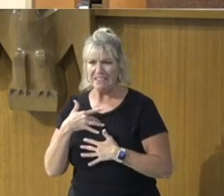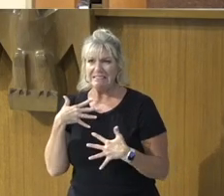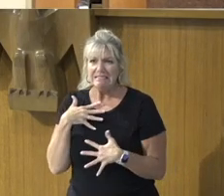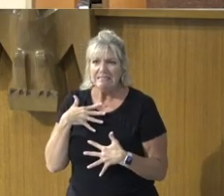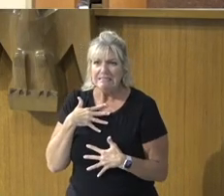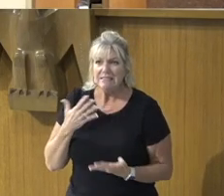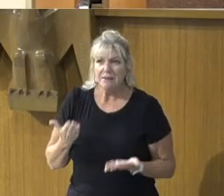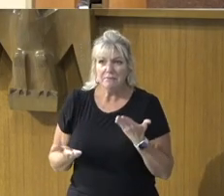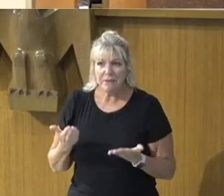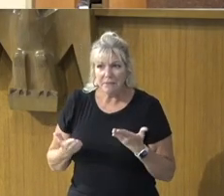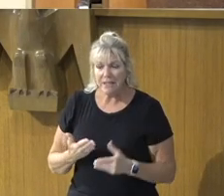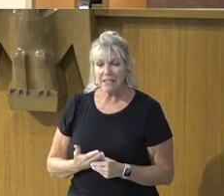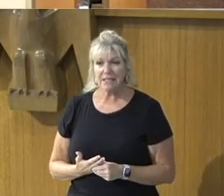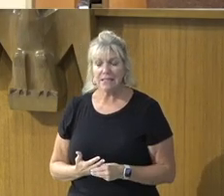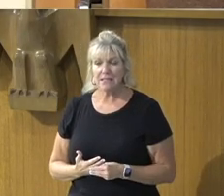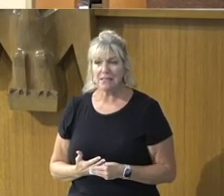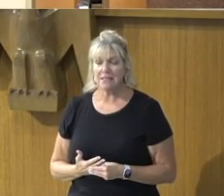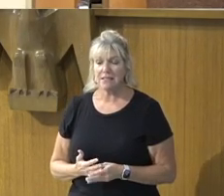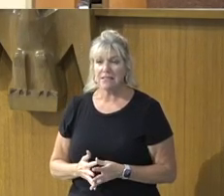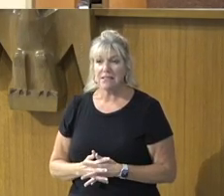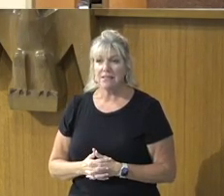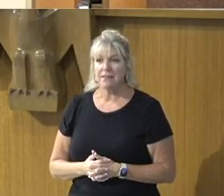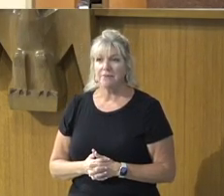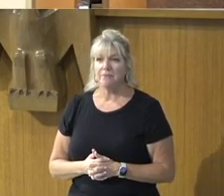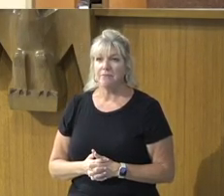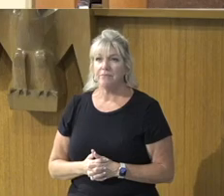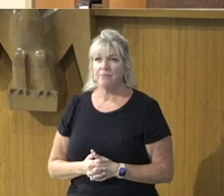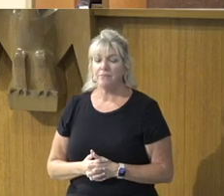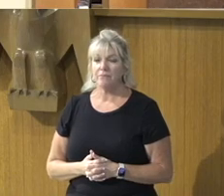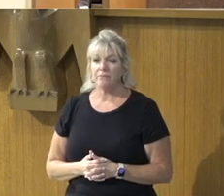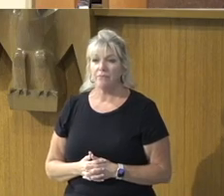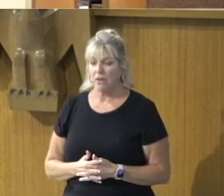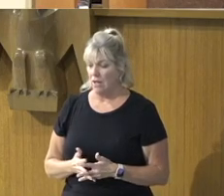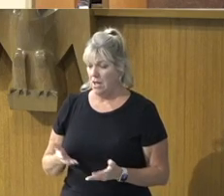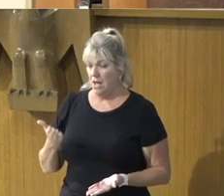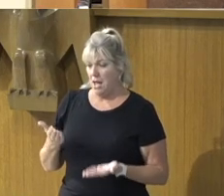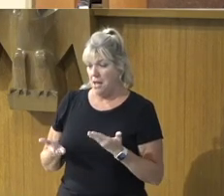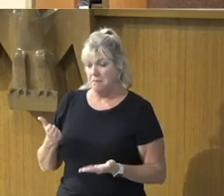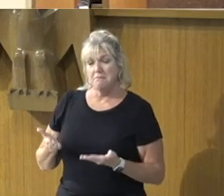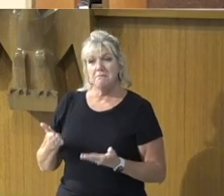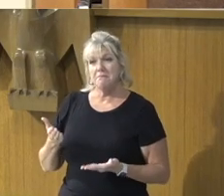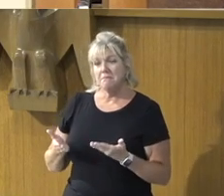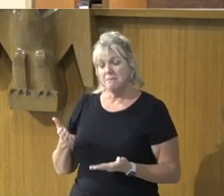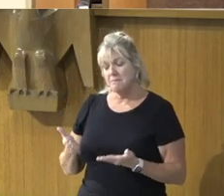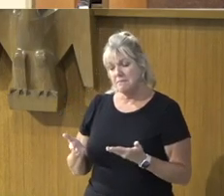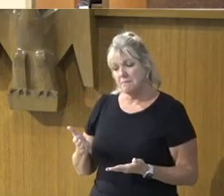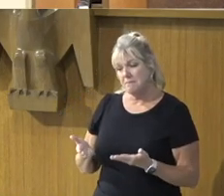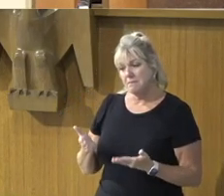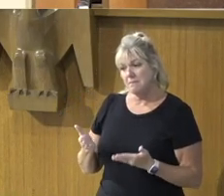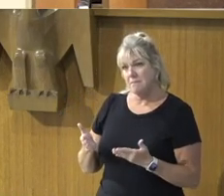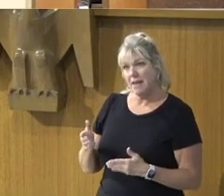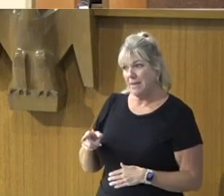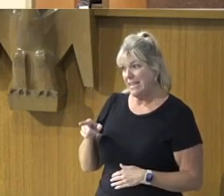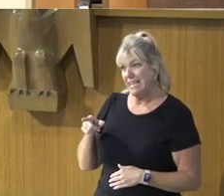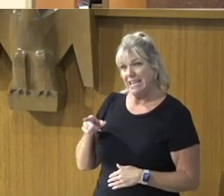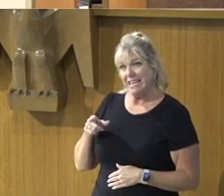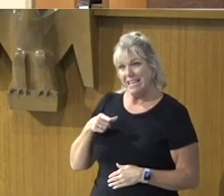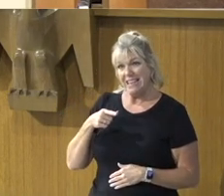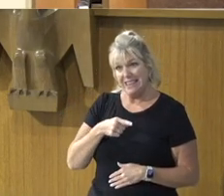Was he not that, Well, The literal embodiment of that slang expression, Scared stiff?